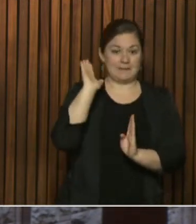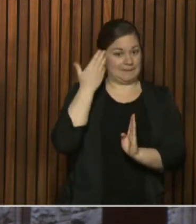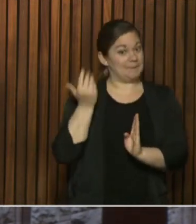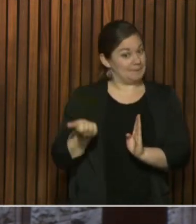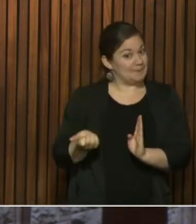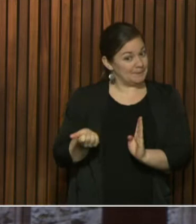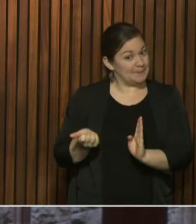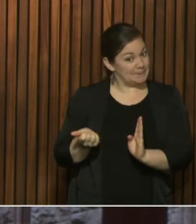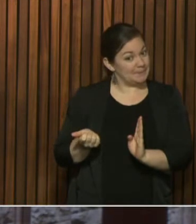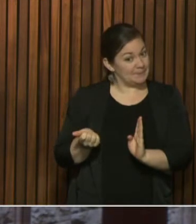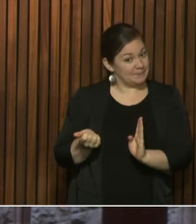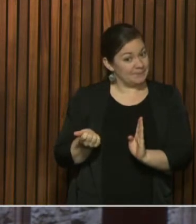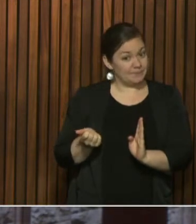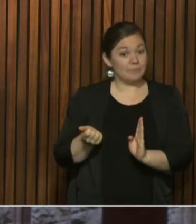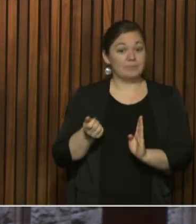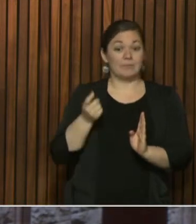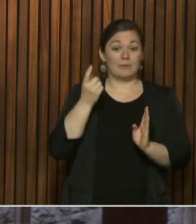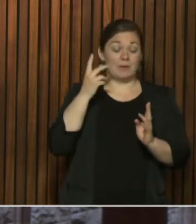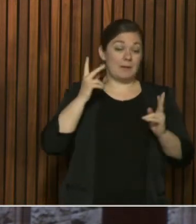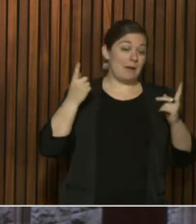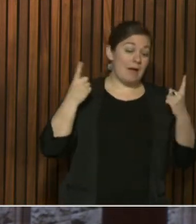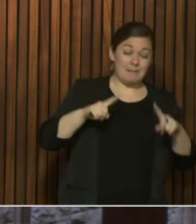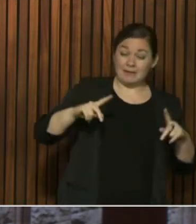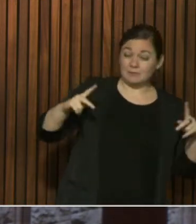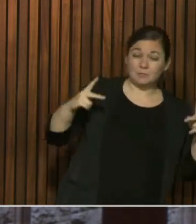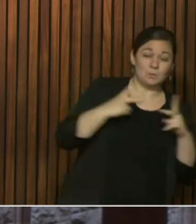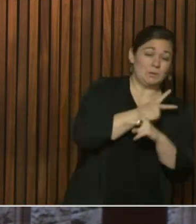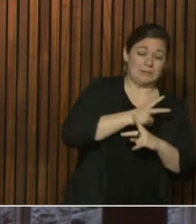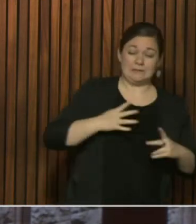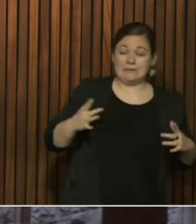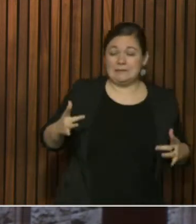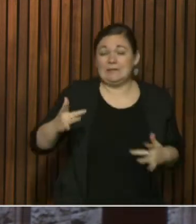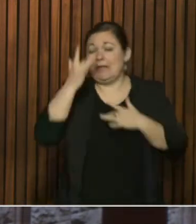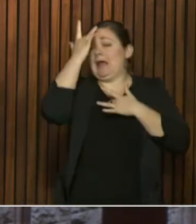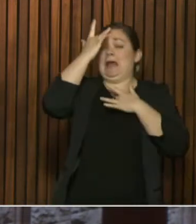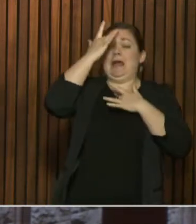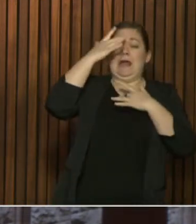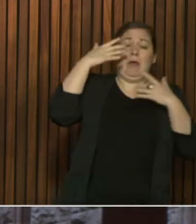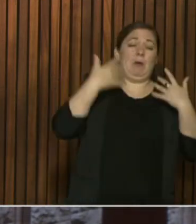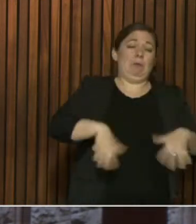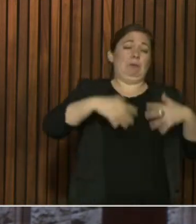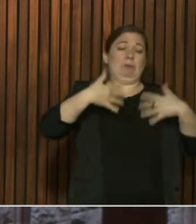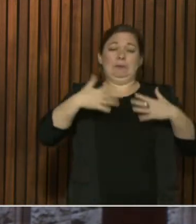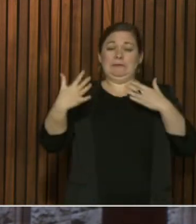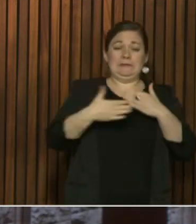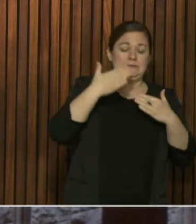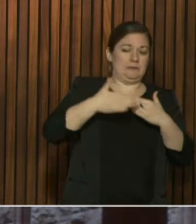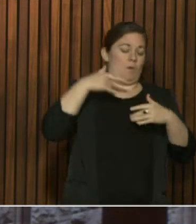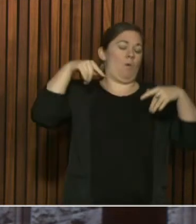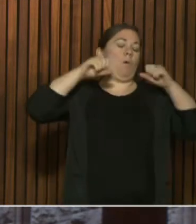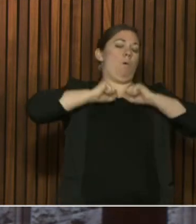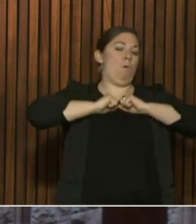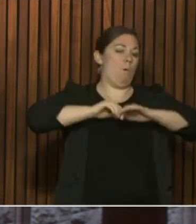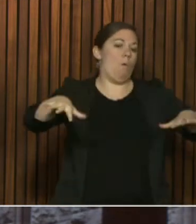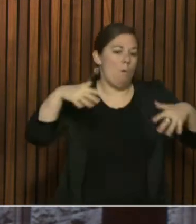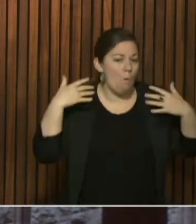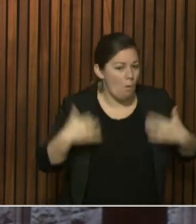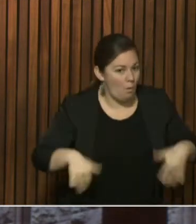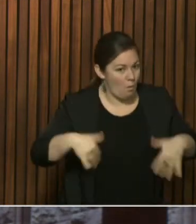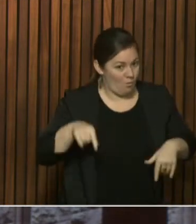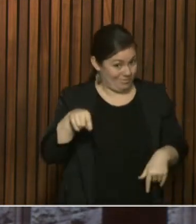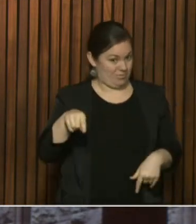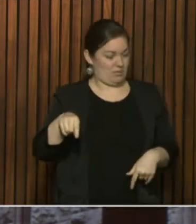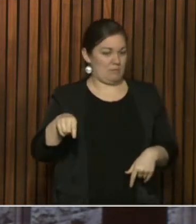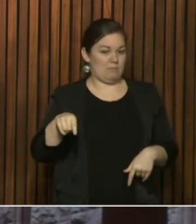body and they were deemed to be much more infectious at that time. So we're learning more about this all the time and being informed by that